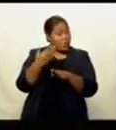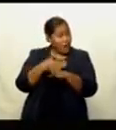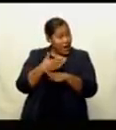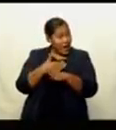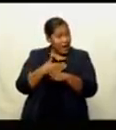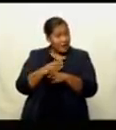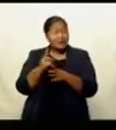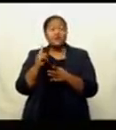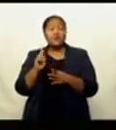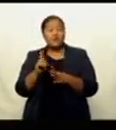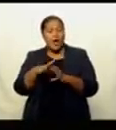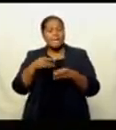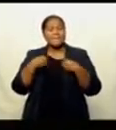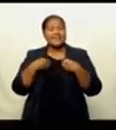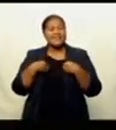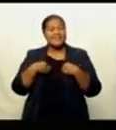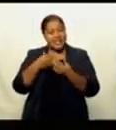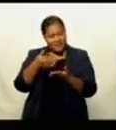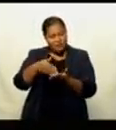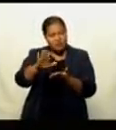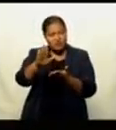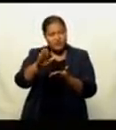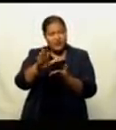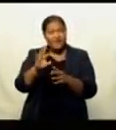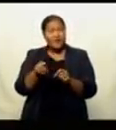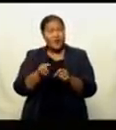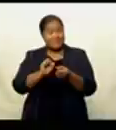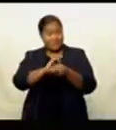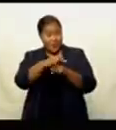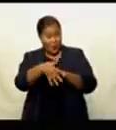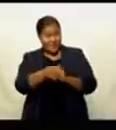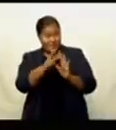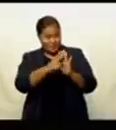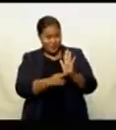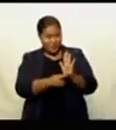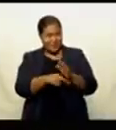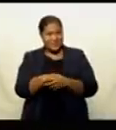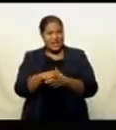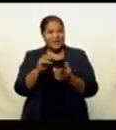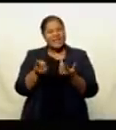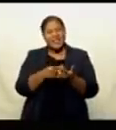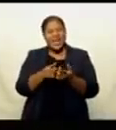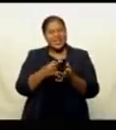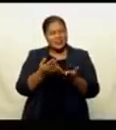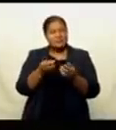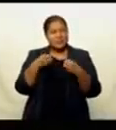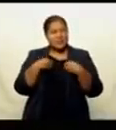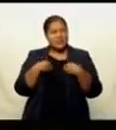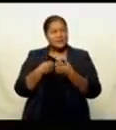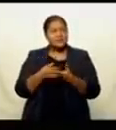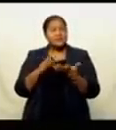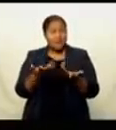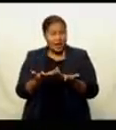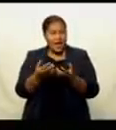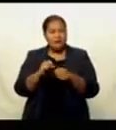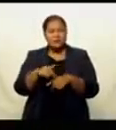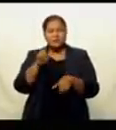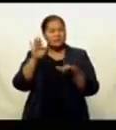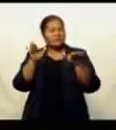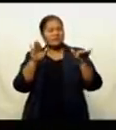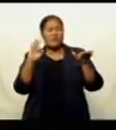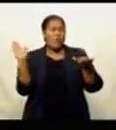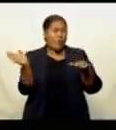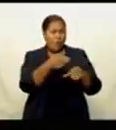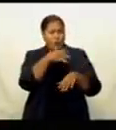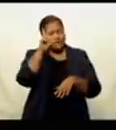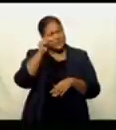only for businesses that have been approved to operate, as well as essential businesses. Now, the acting compol is calling on Fijians